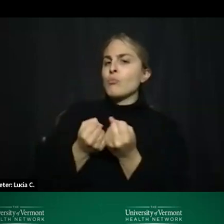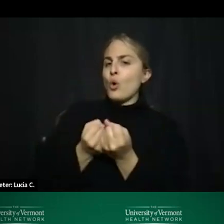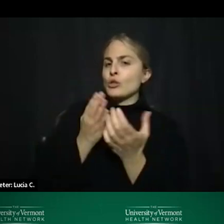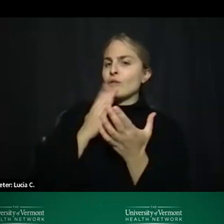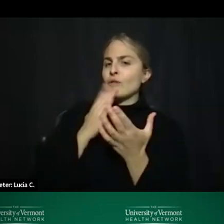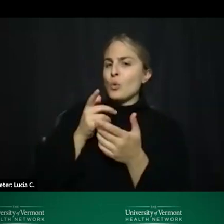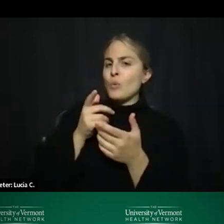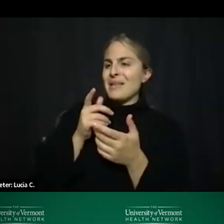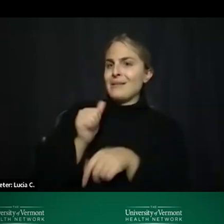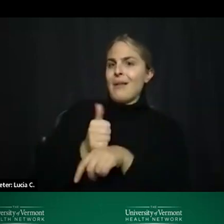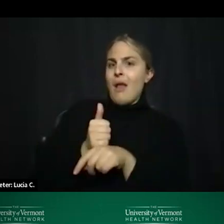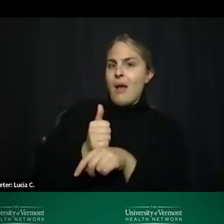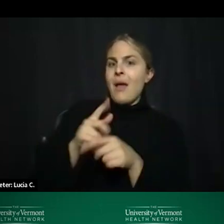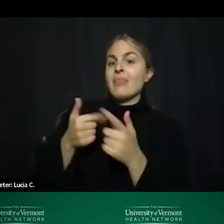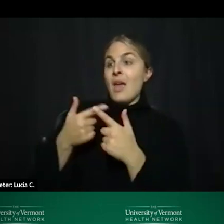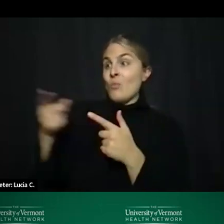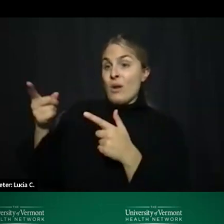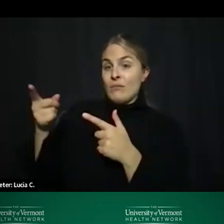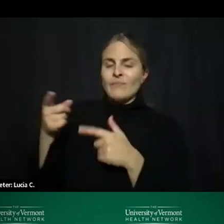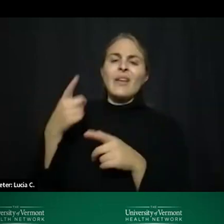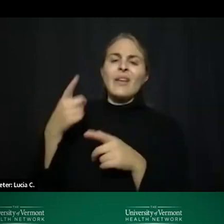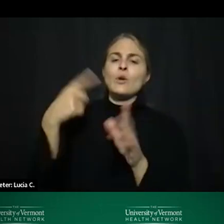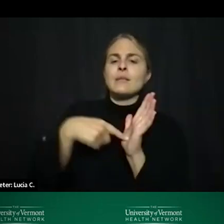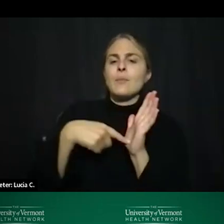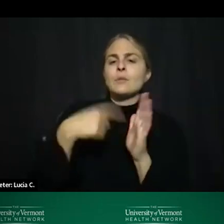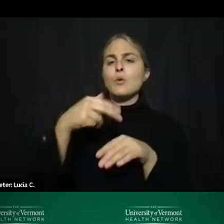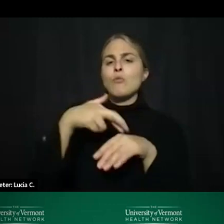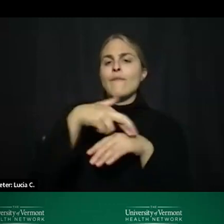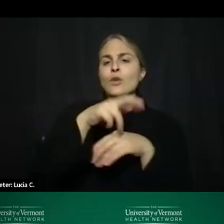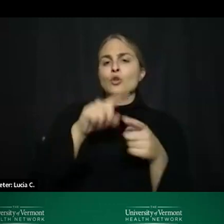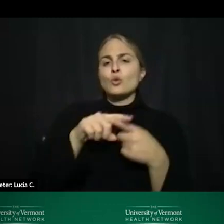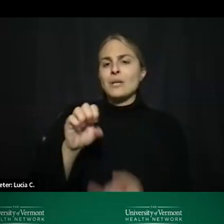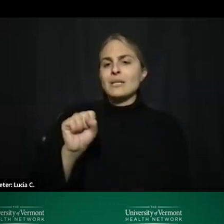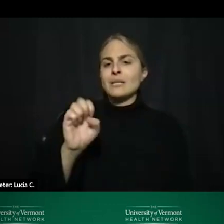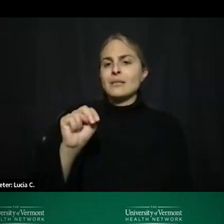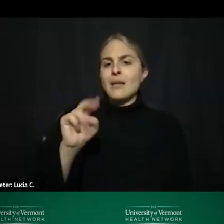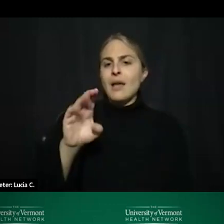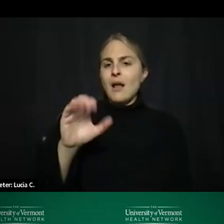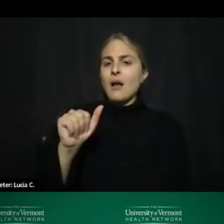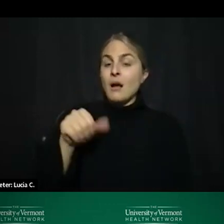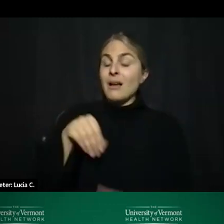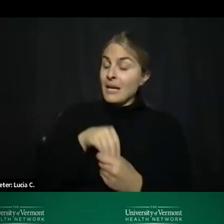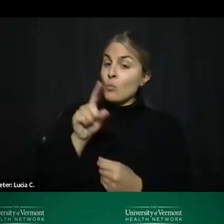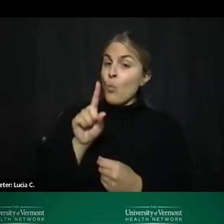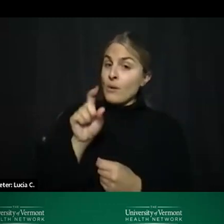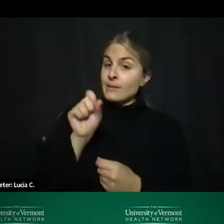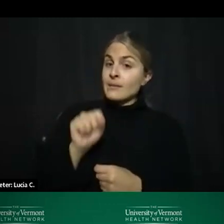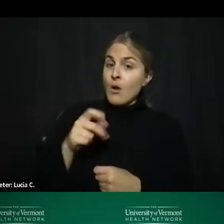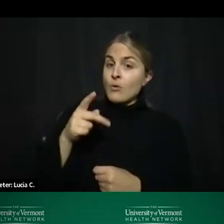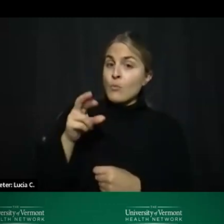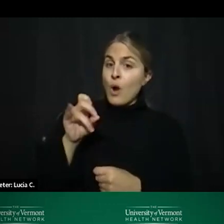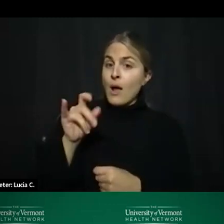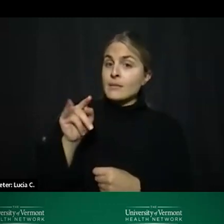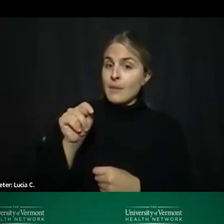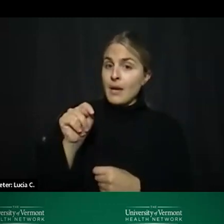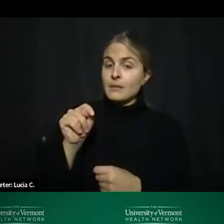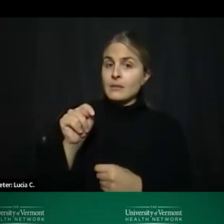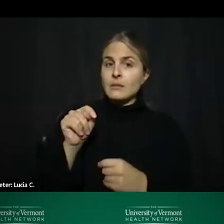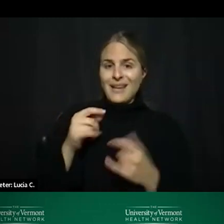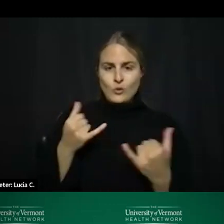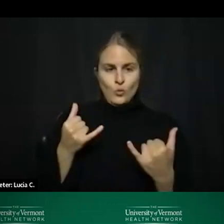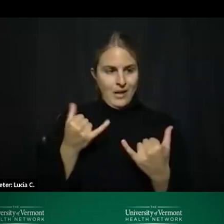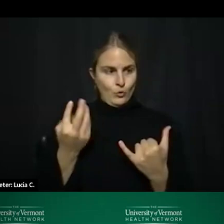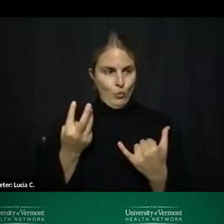for example someone may be referred to the seneca program which is also at one south prospect and today's